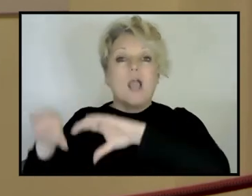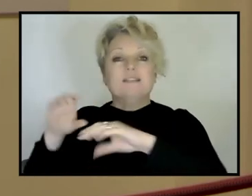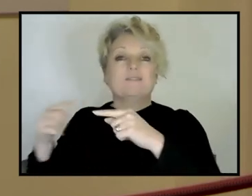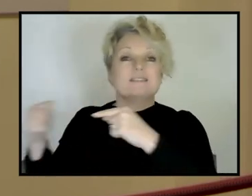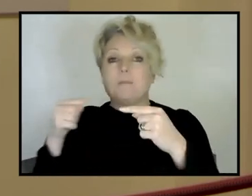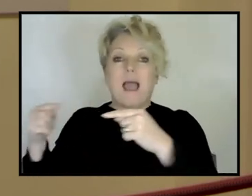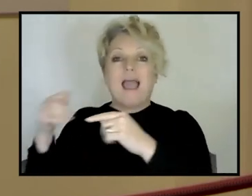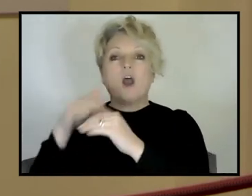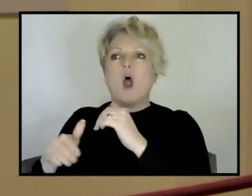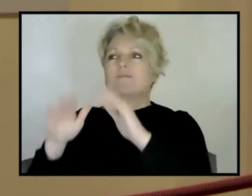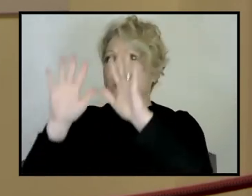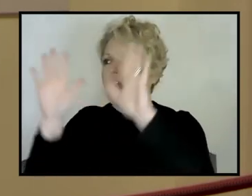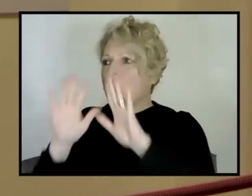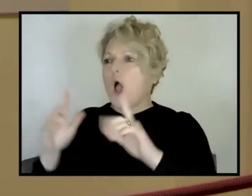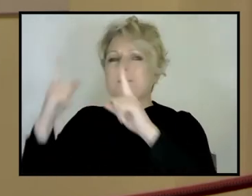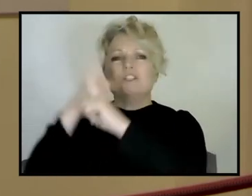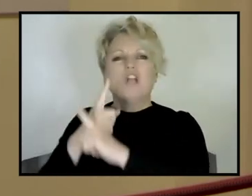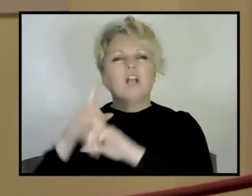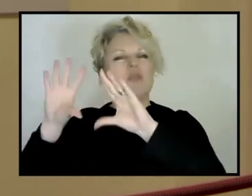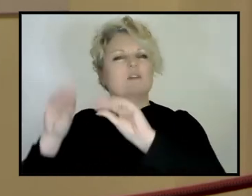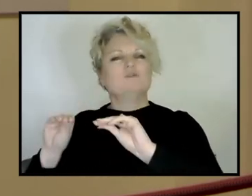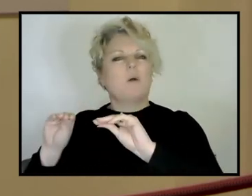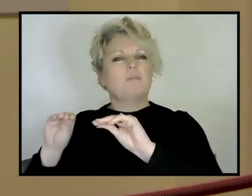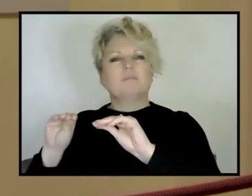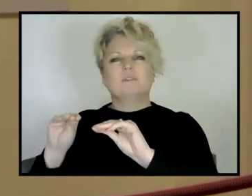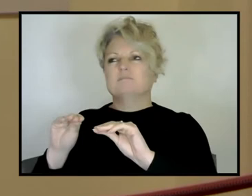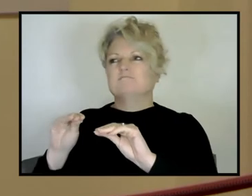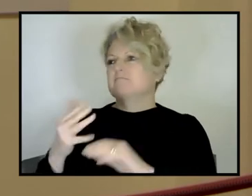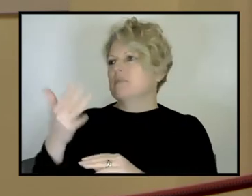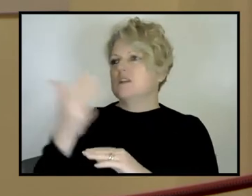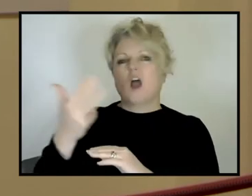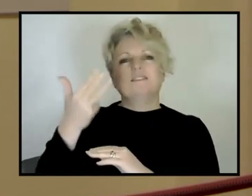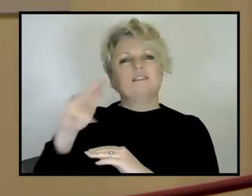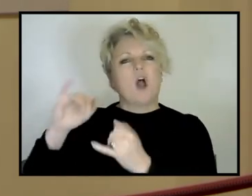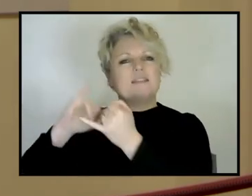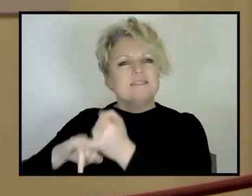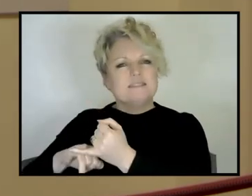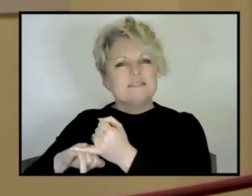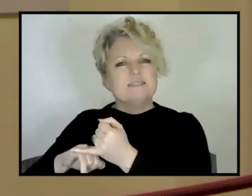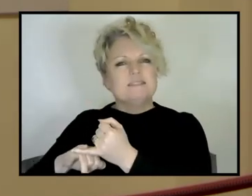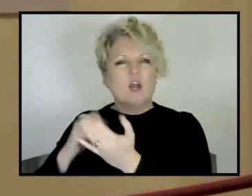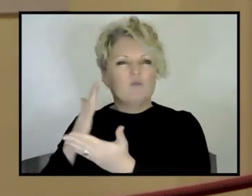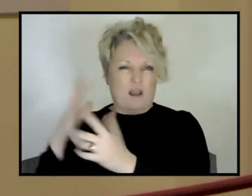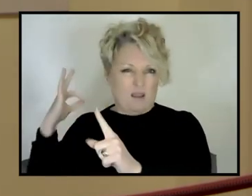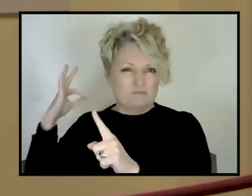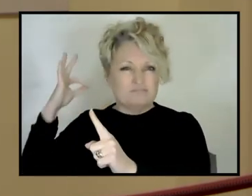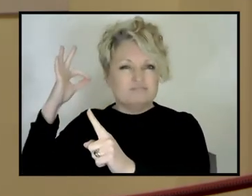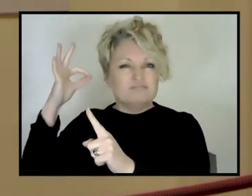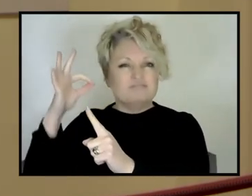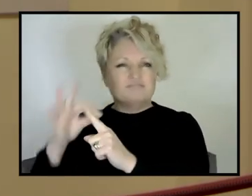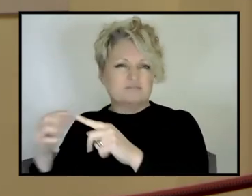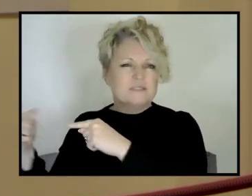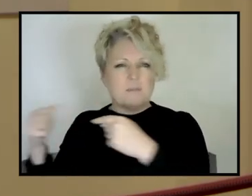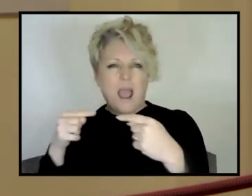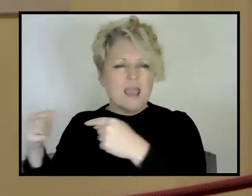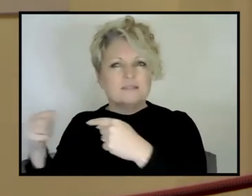probably in the early nineties about whether it's happening or so on. That is long since it's stopped happening. There is